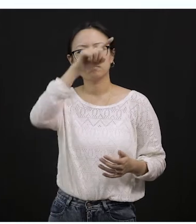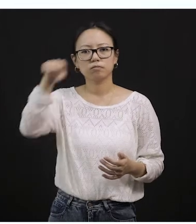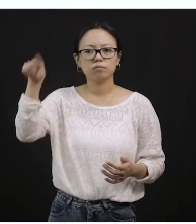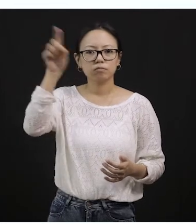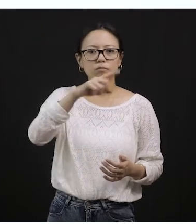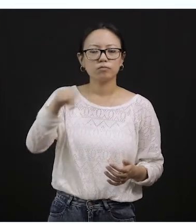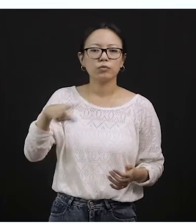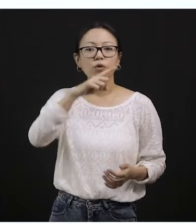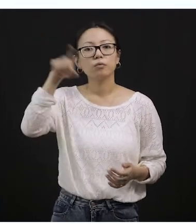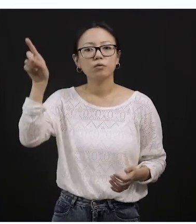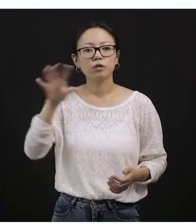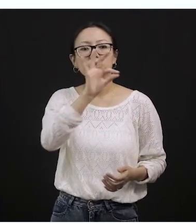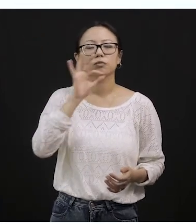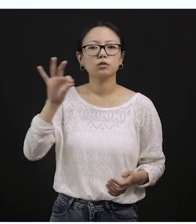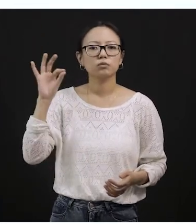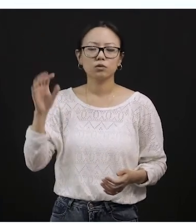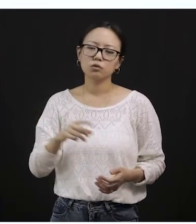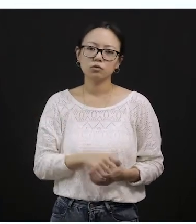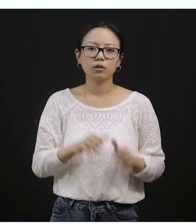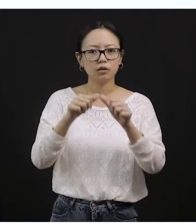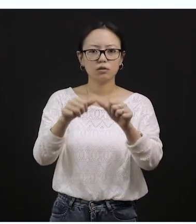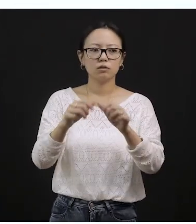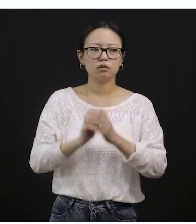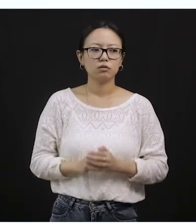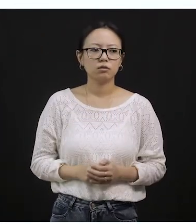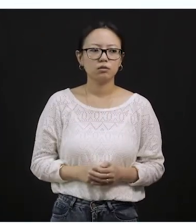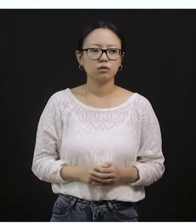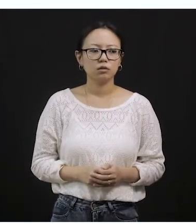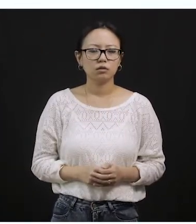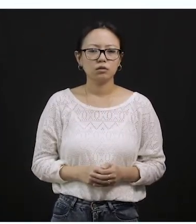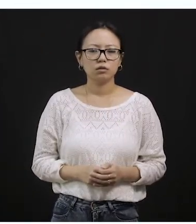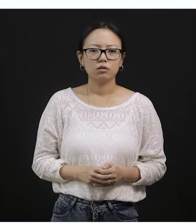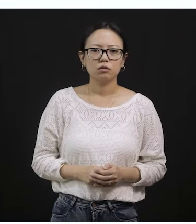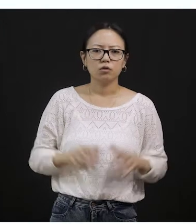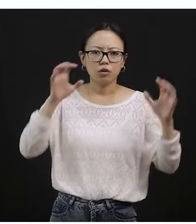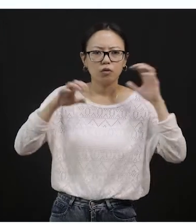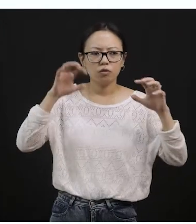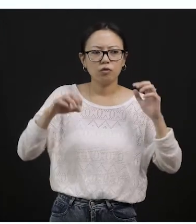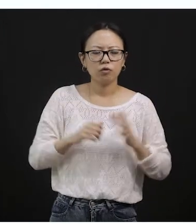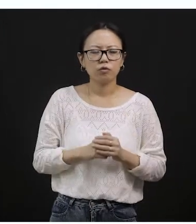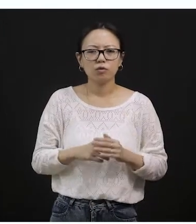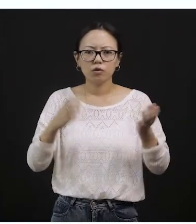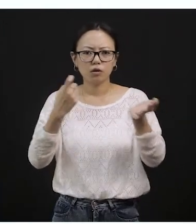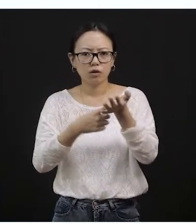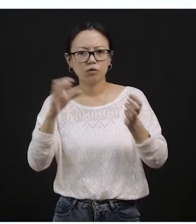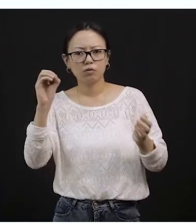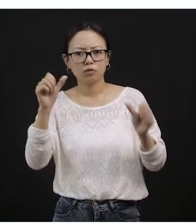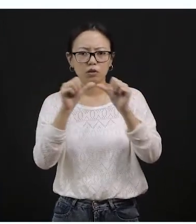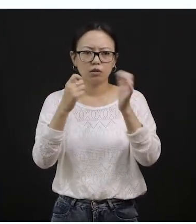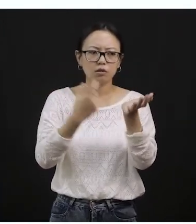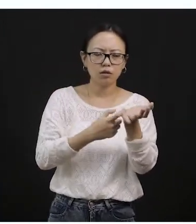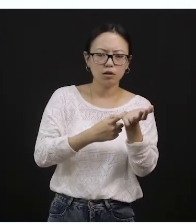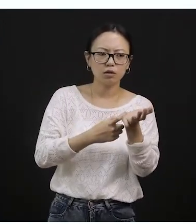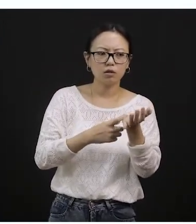dog roars? The second is about the picture of a cat. Do you think a cat barks? Woof, woof, yeah? Or